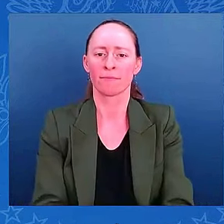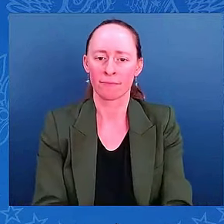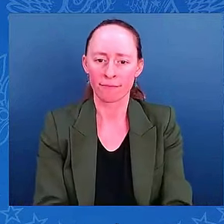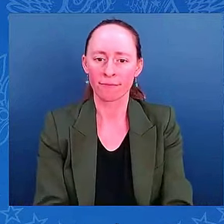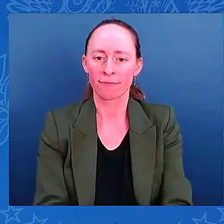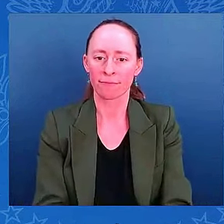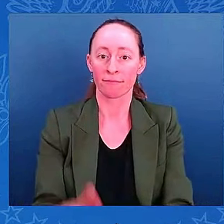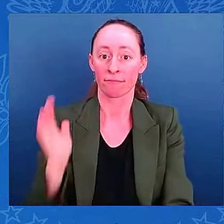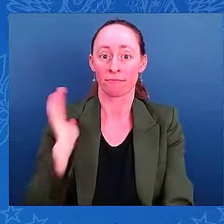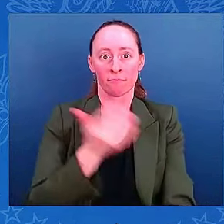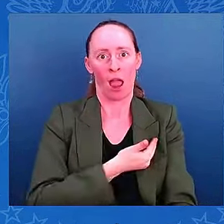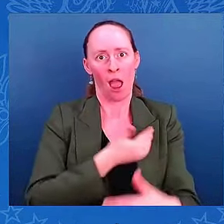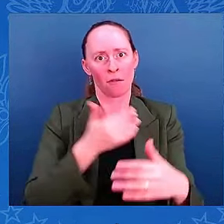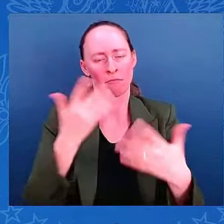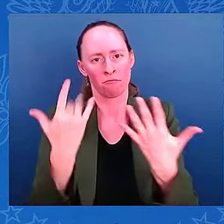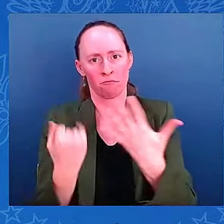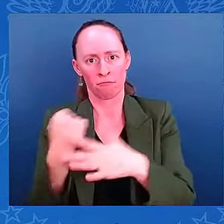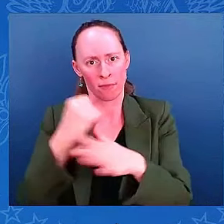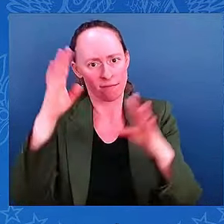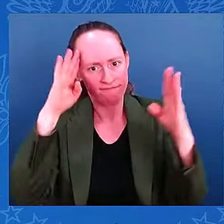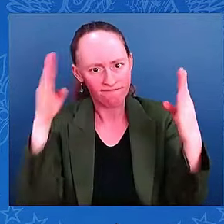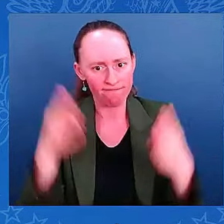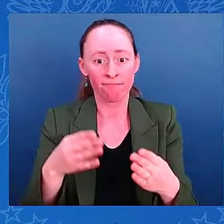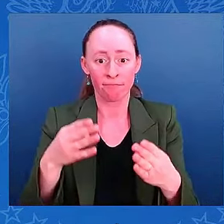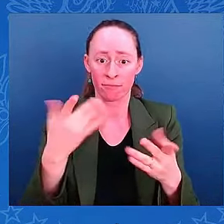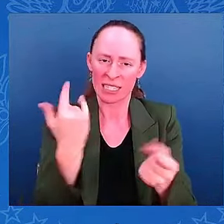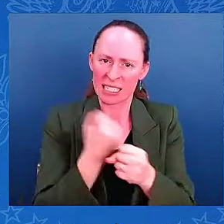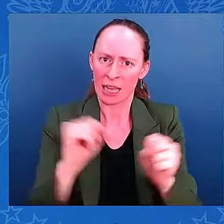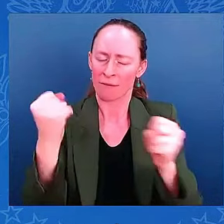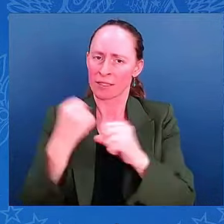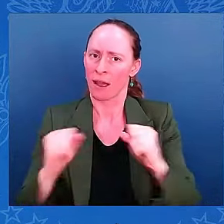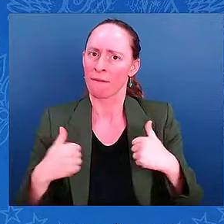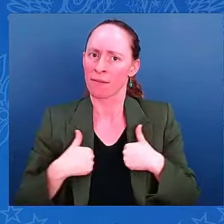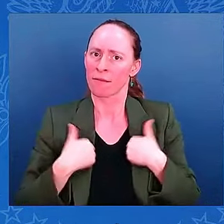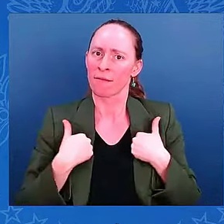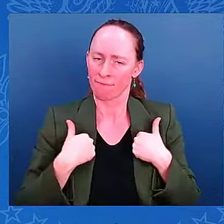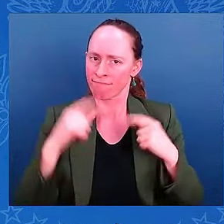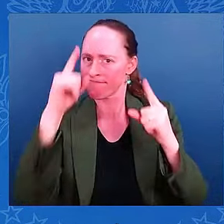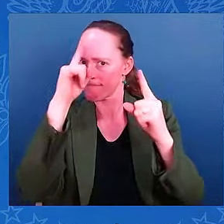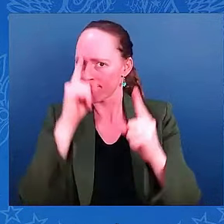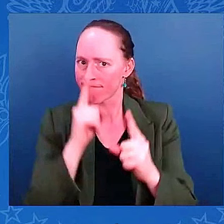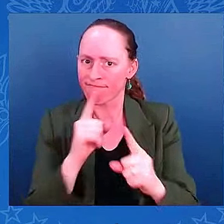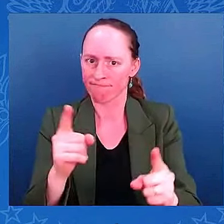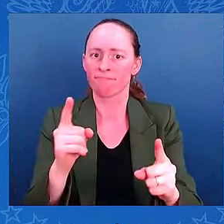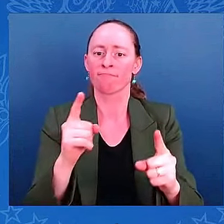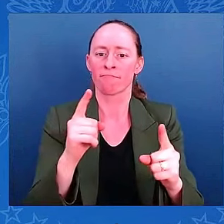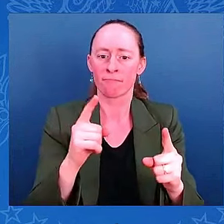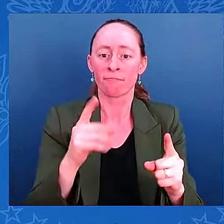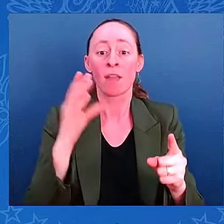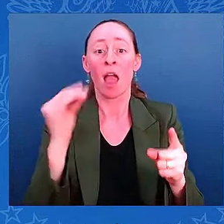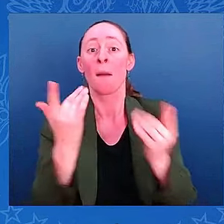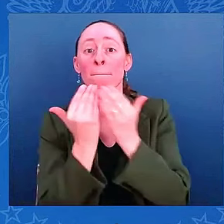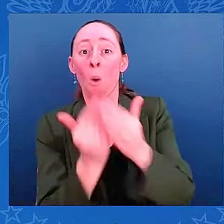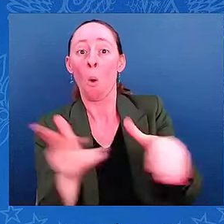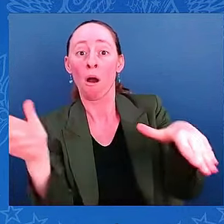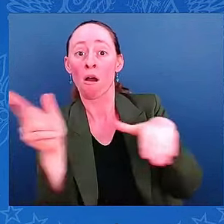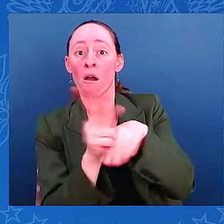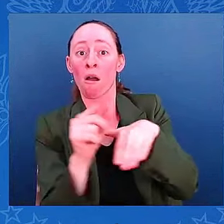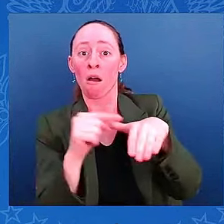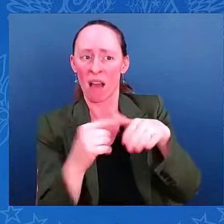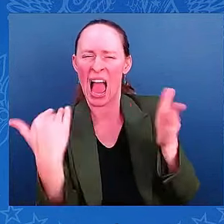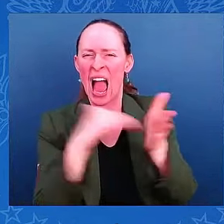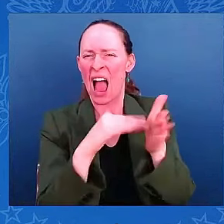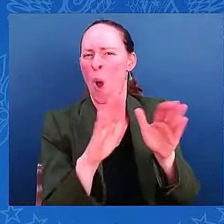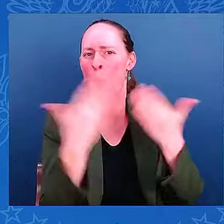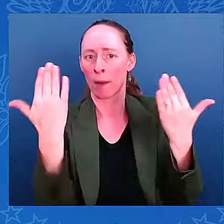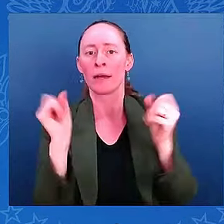work and reopening the ports to re-enable the flow of commerce. I want to focus just for a minute